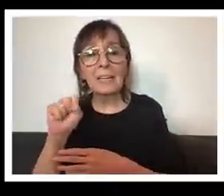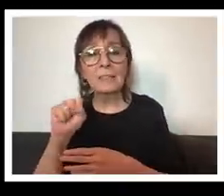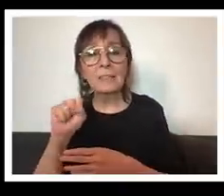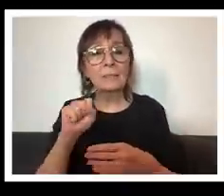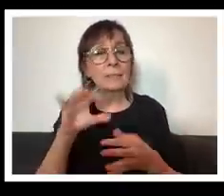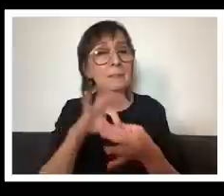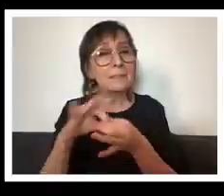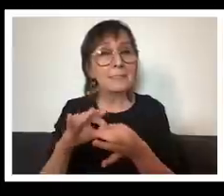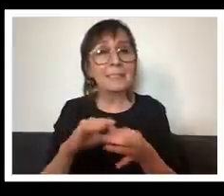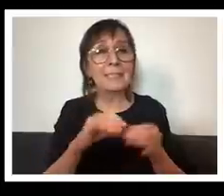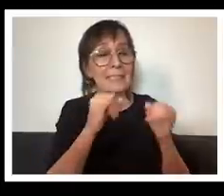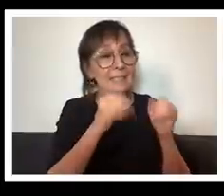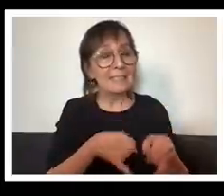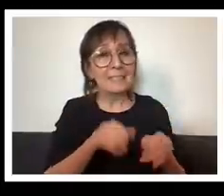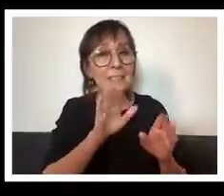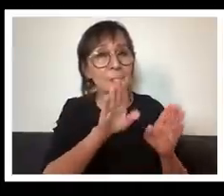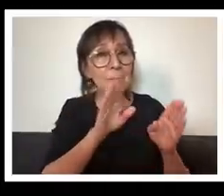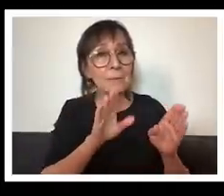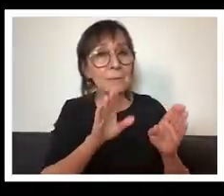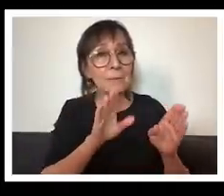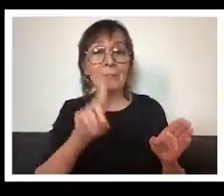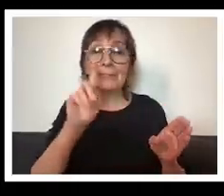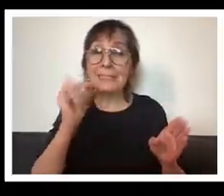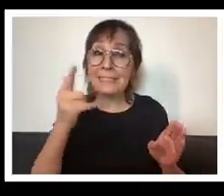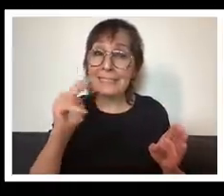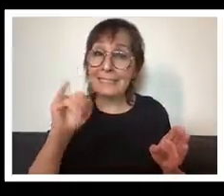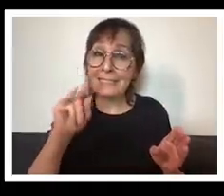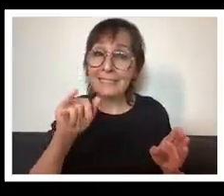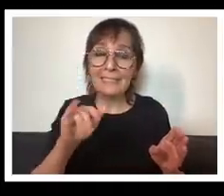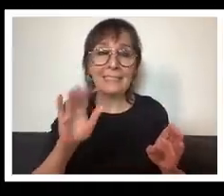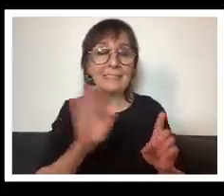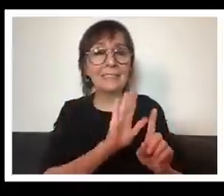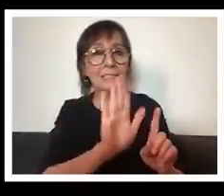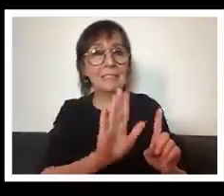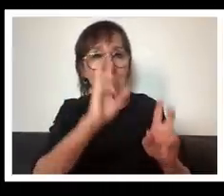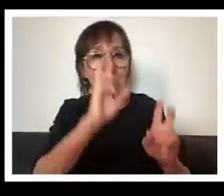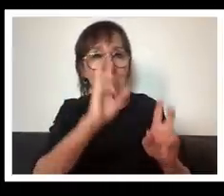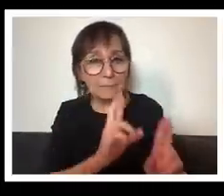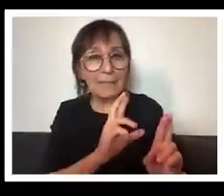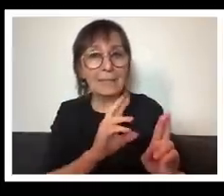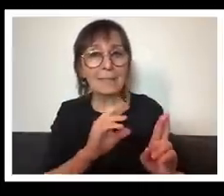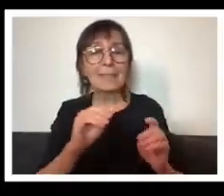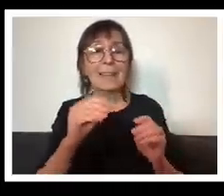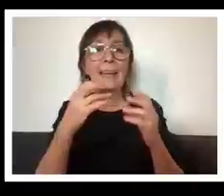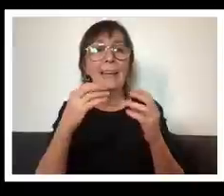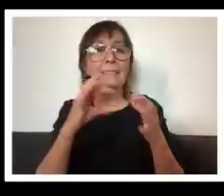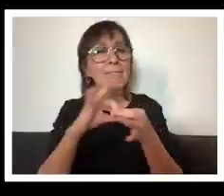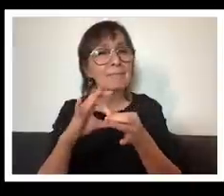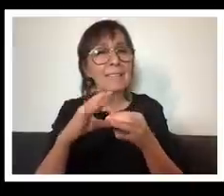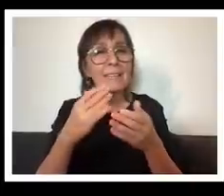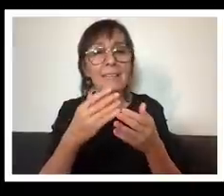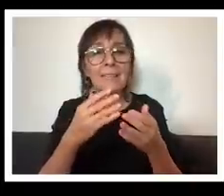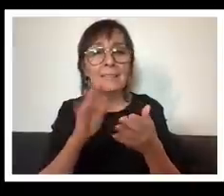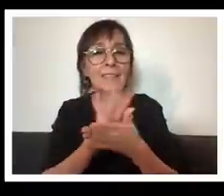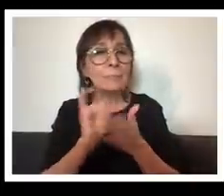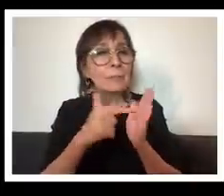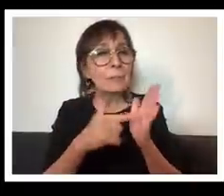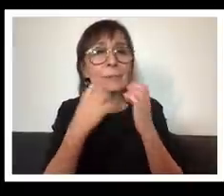dignity and respect uh and uh caring for one another uh